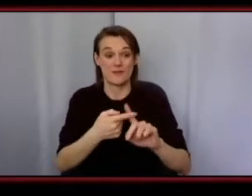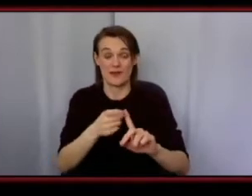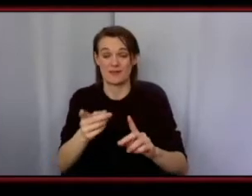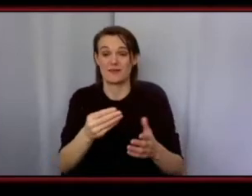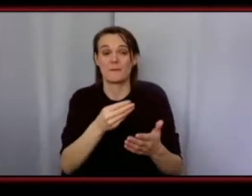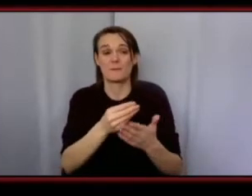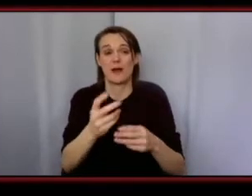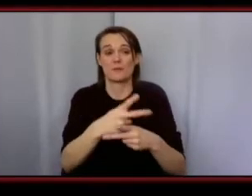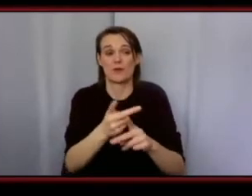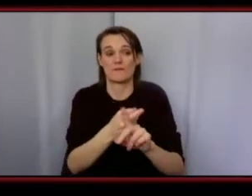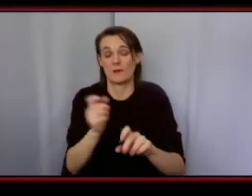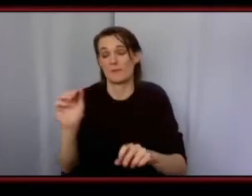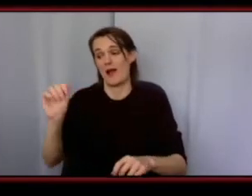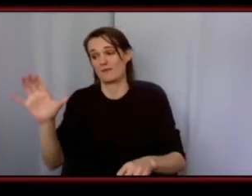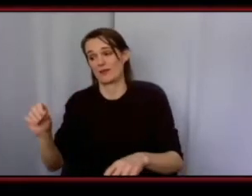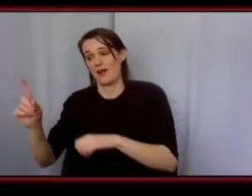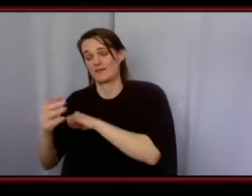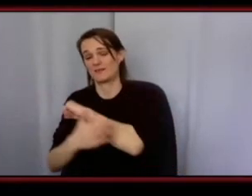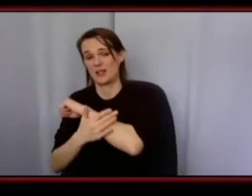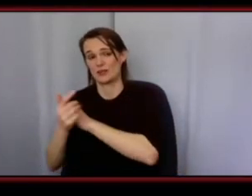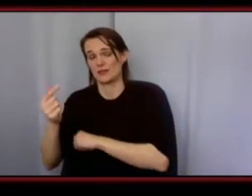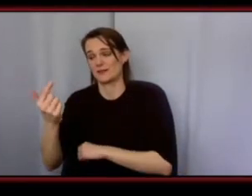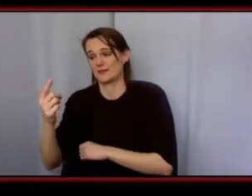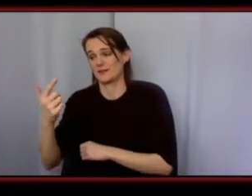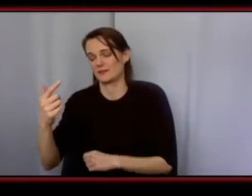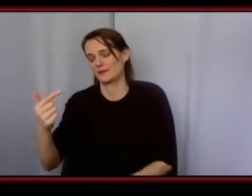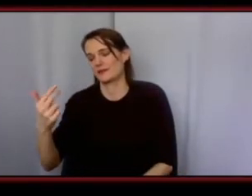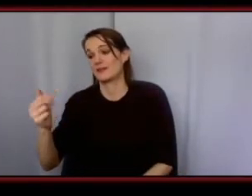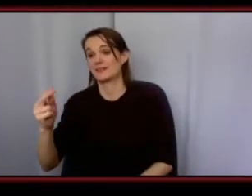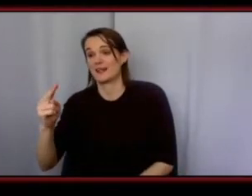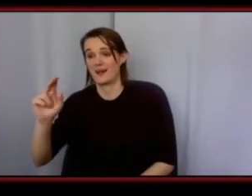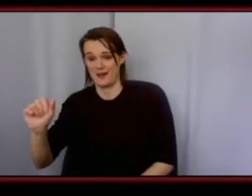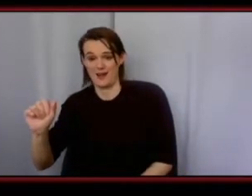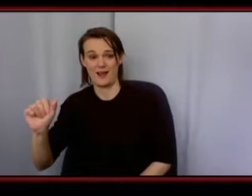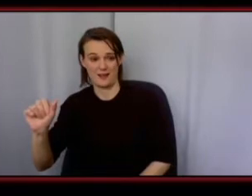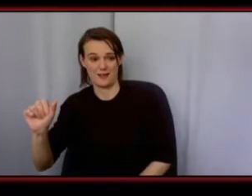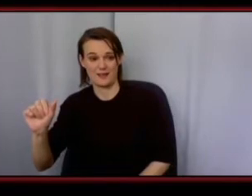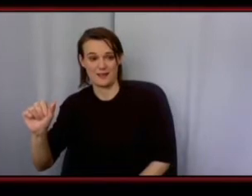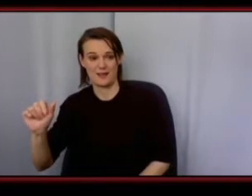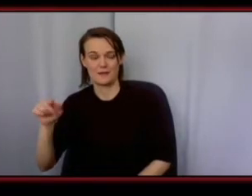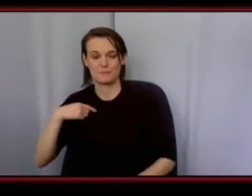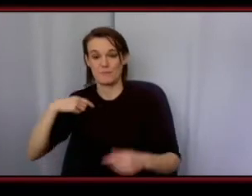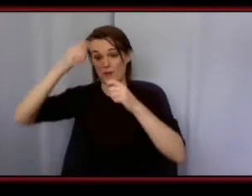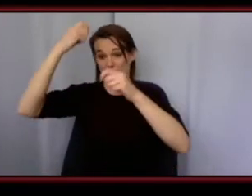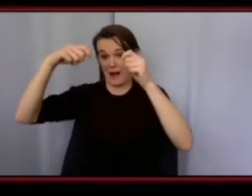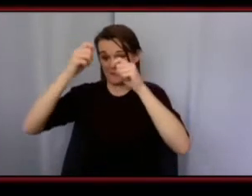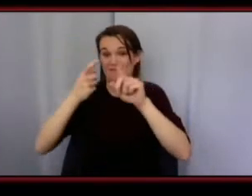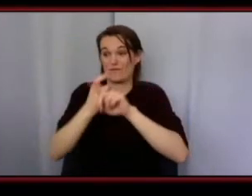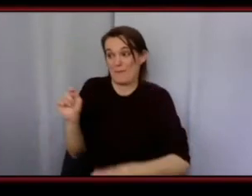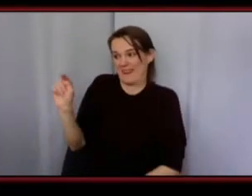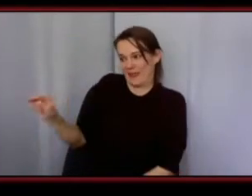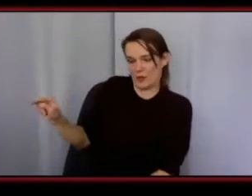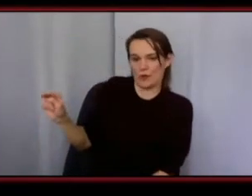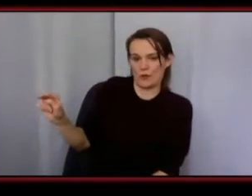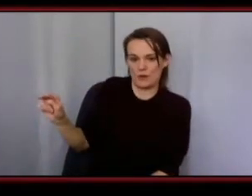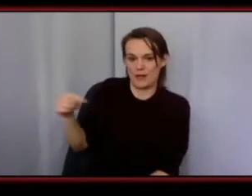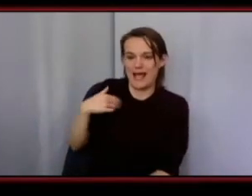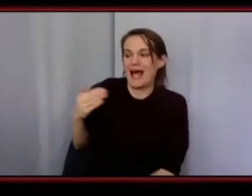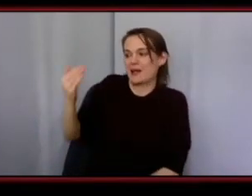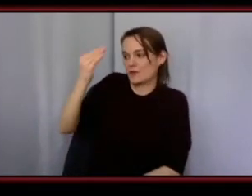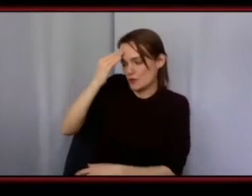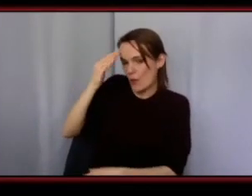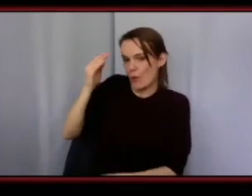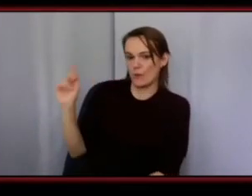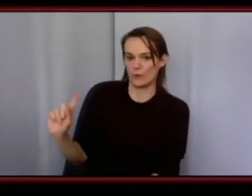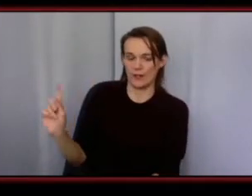ghana he goes around the markets i see the markets my head wraps from there i see where it's made and it's coming right back to me so i love that journey